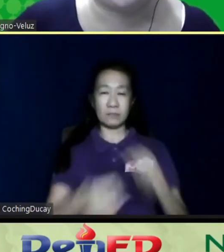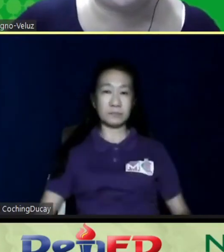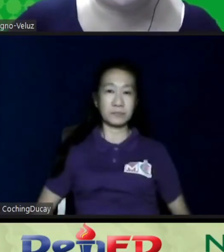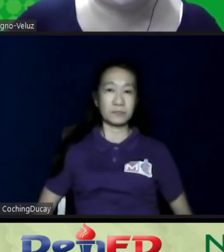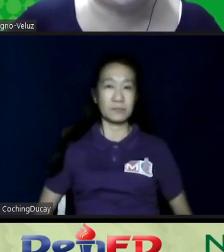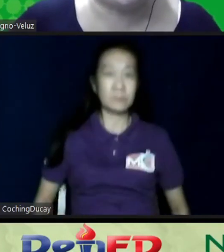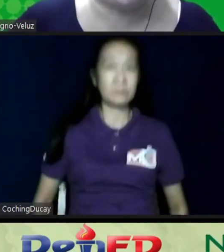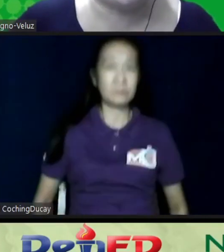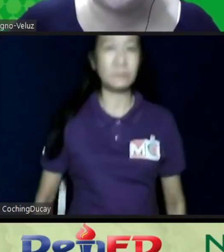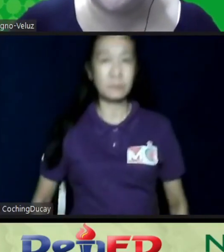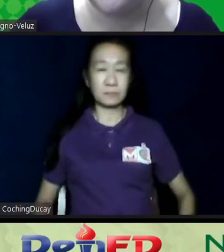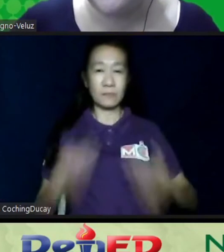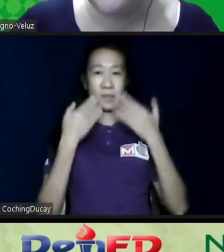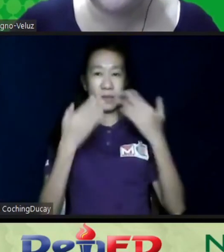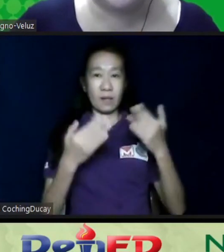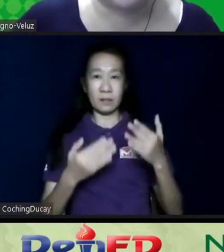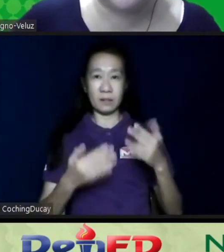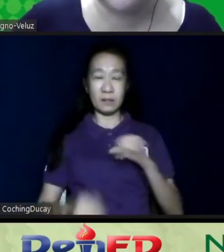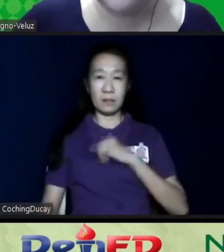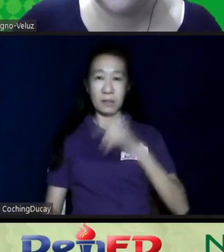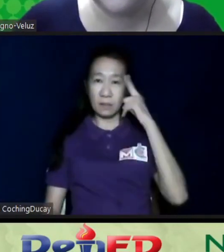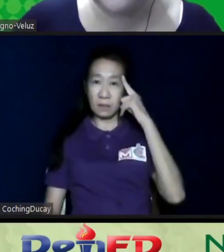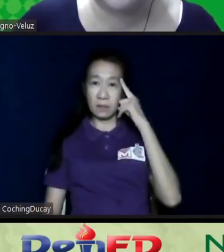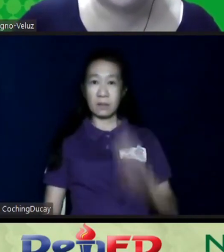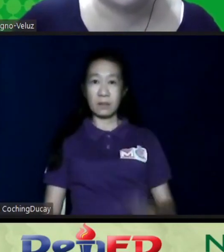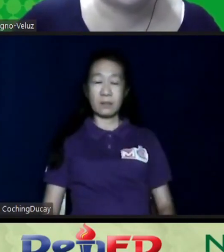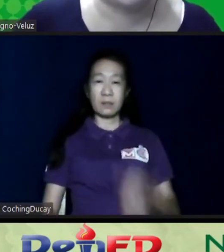Thank you. I think that will